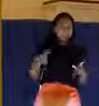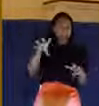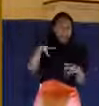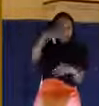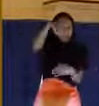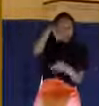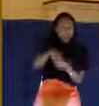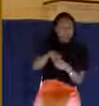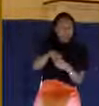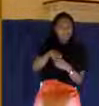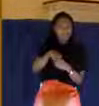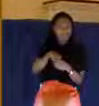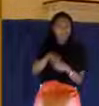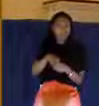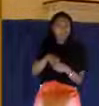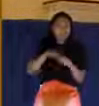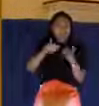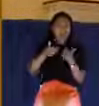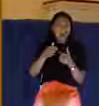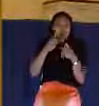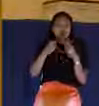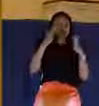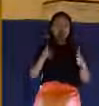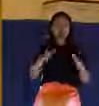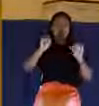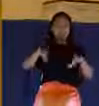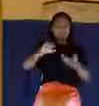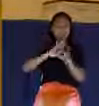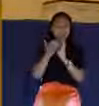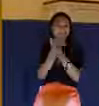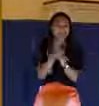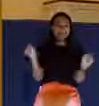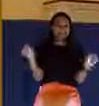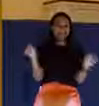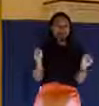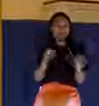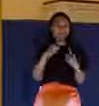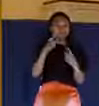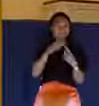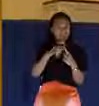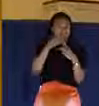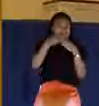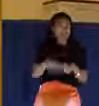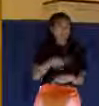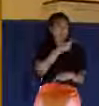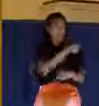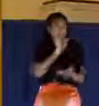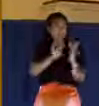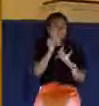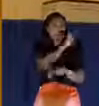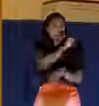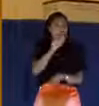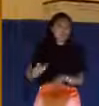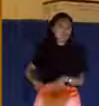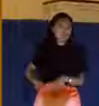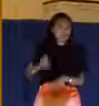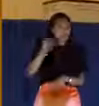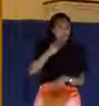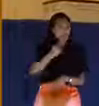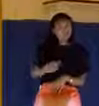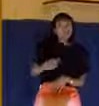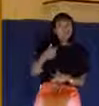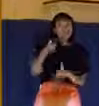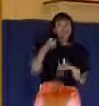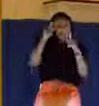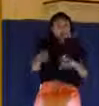a sinner to come to Christ and be saved. He calls Jesus Lord. And if you're Lord that, if you call someone your Lord, that makes you